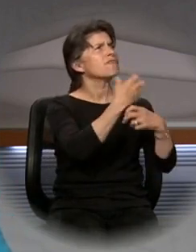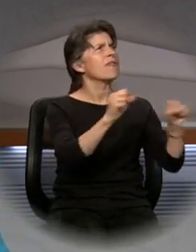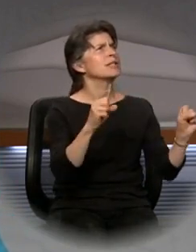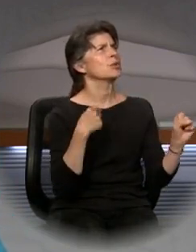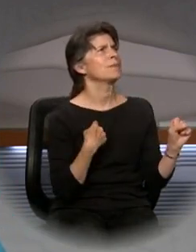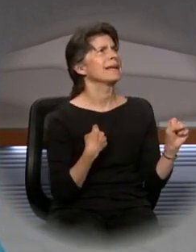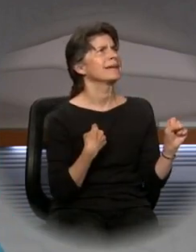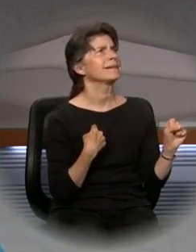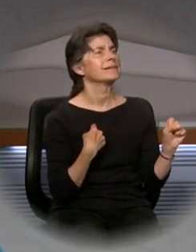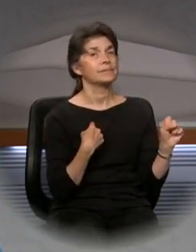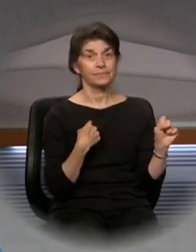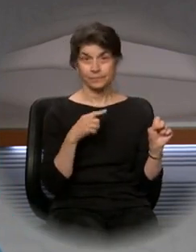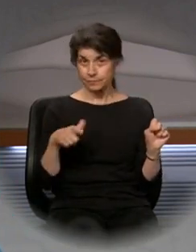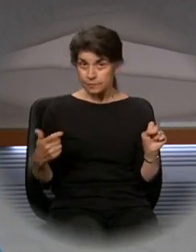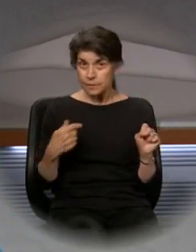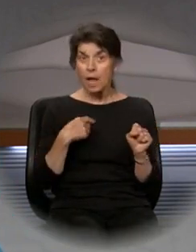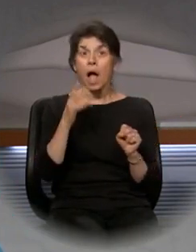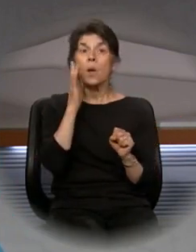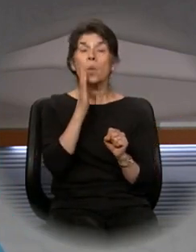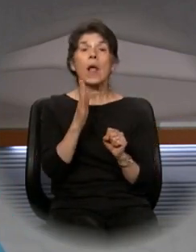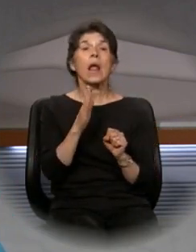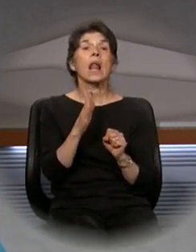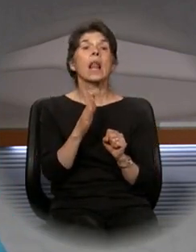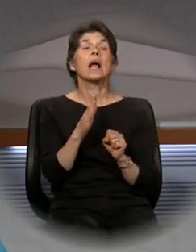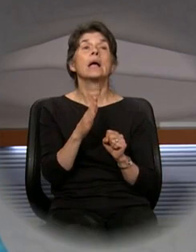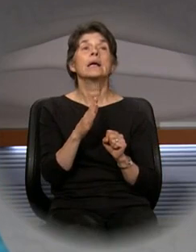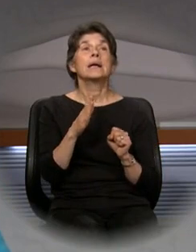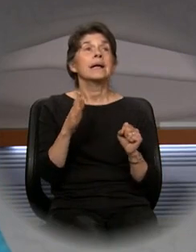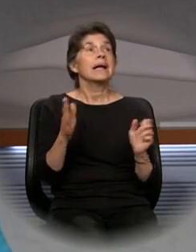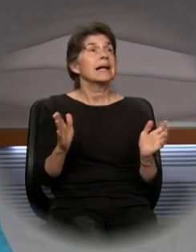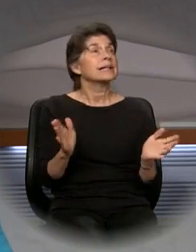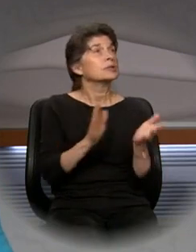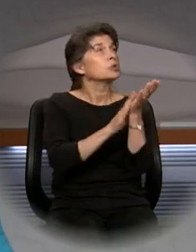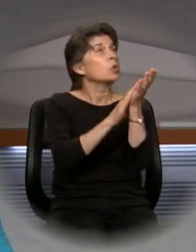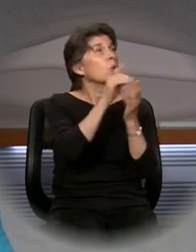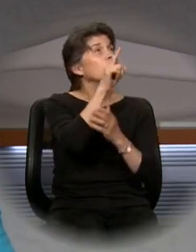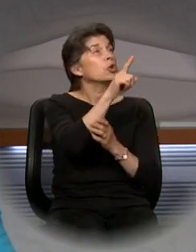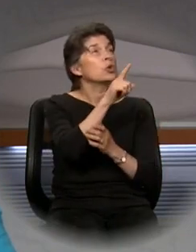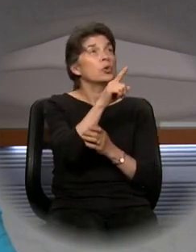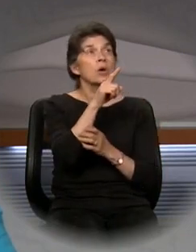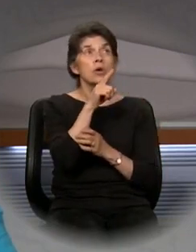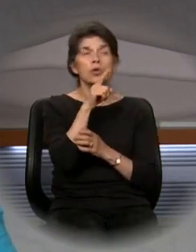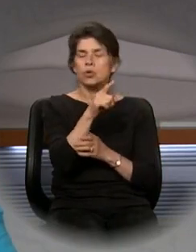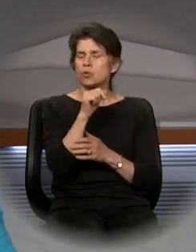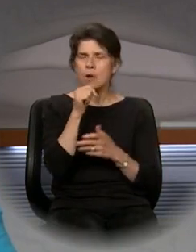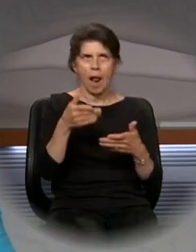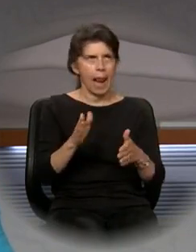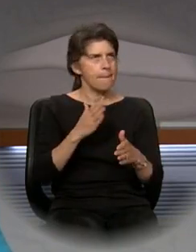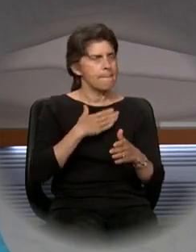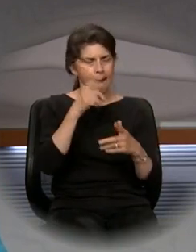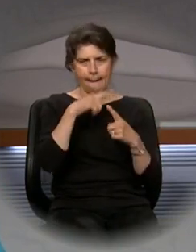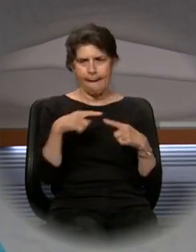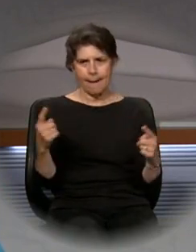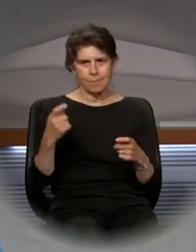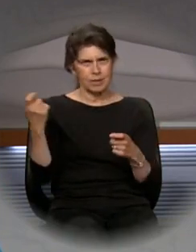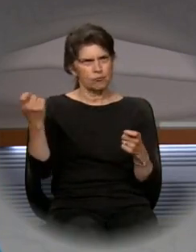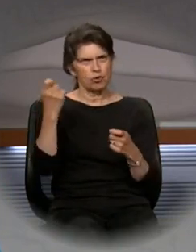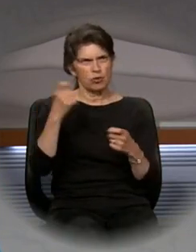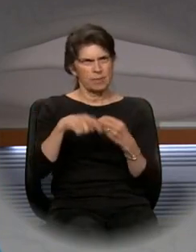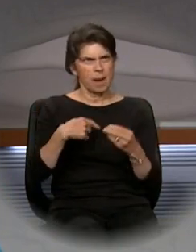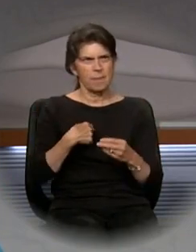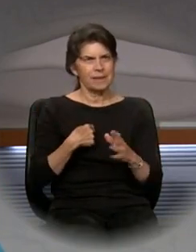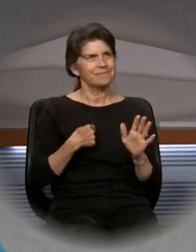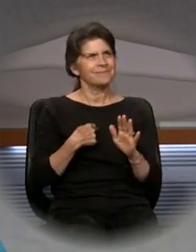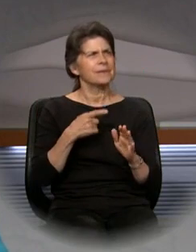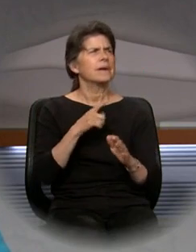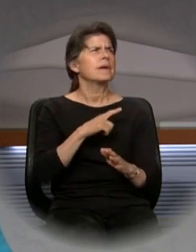I will extol you, O Lord, for you drew me clear, and did not let my enemies rejoice over me. O